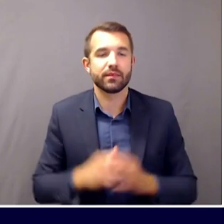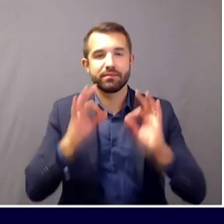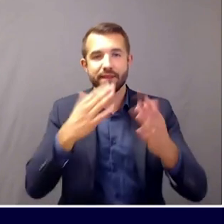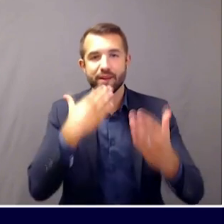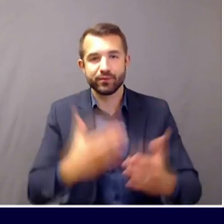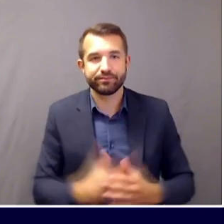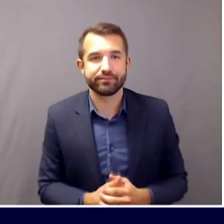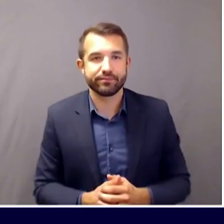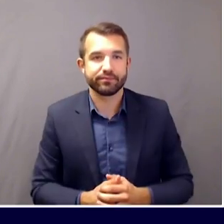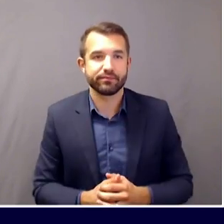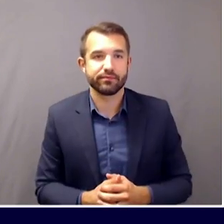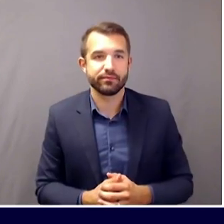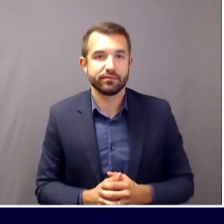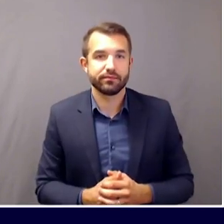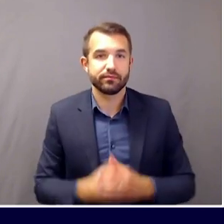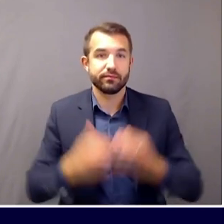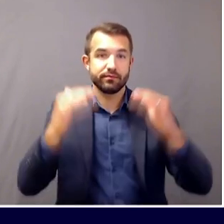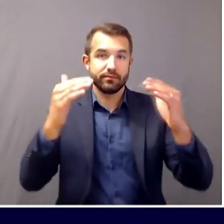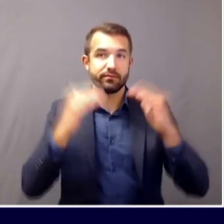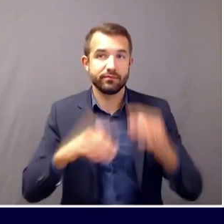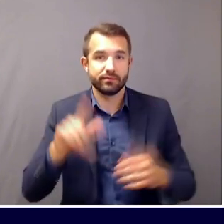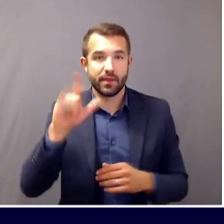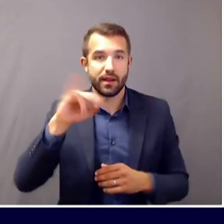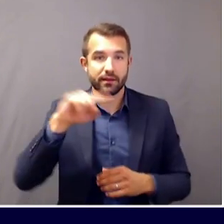I'm going to turn next to Liz Graves.